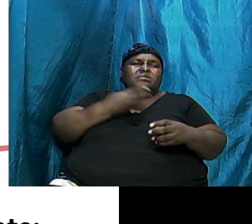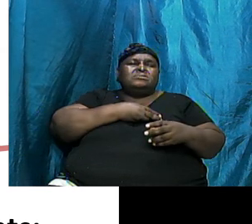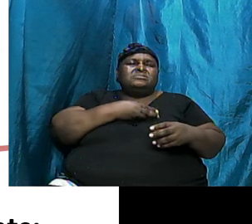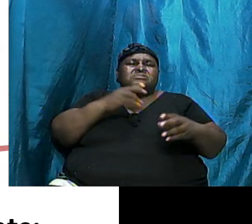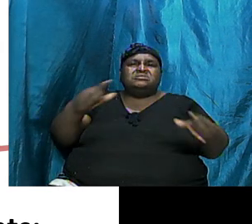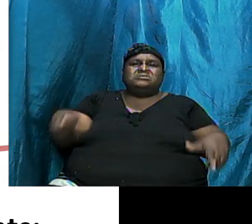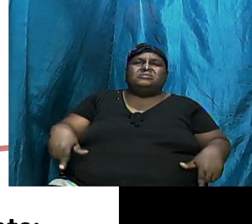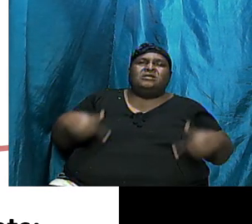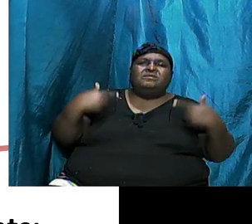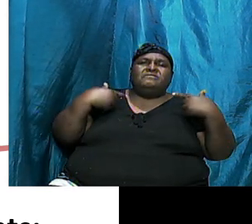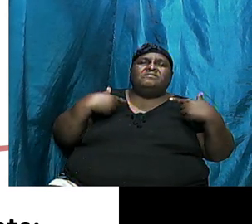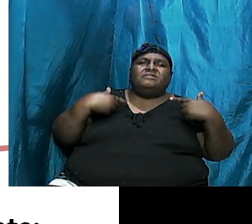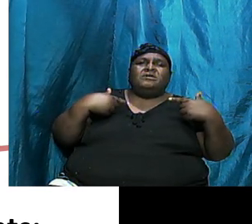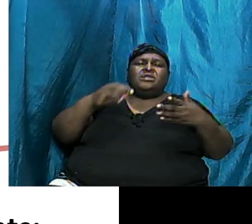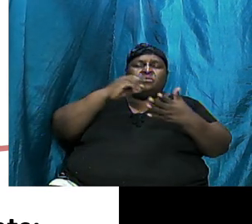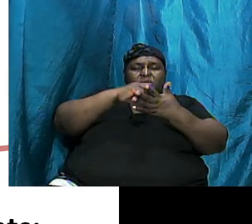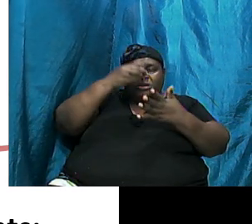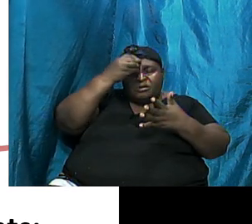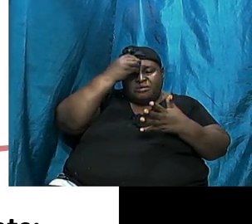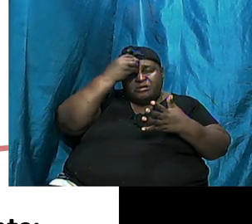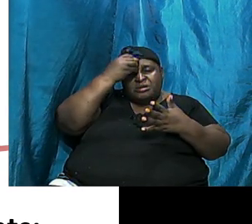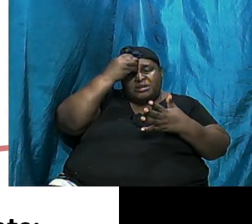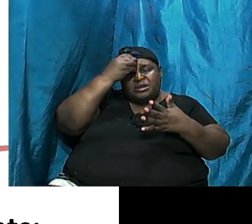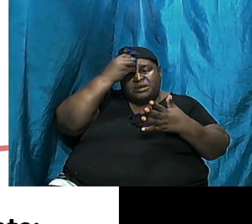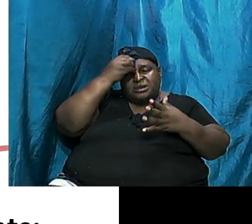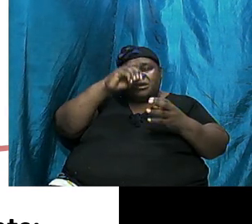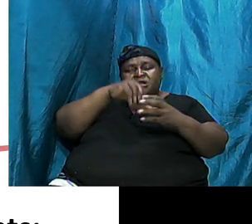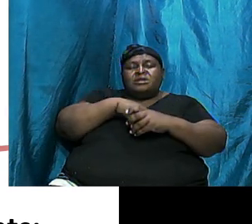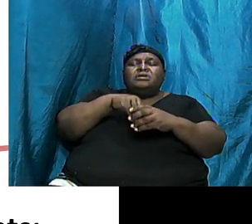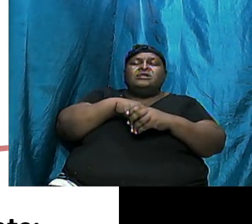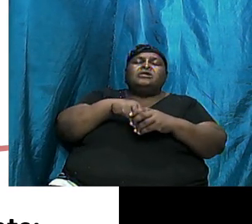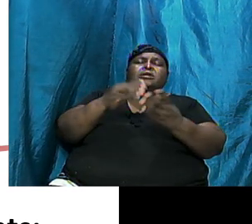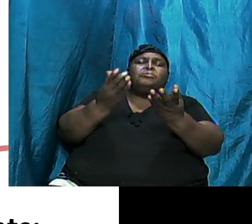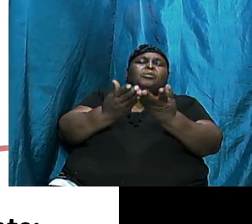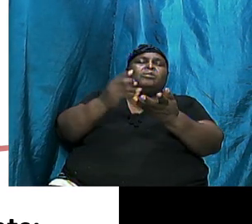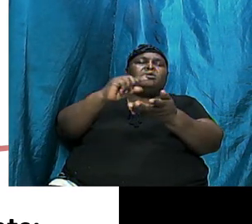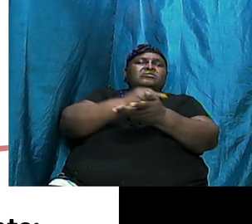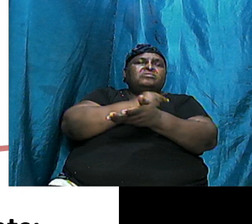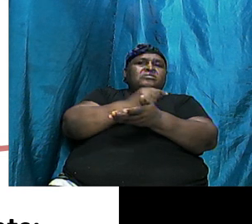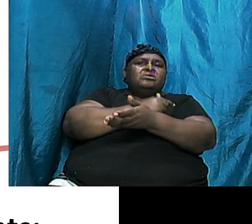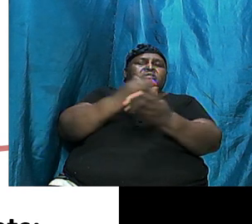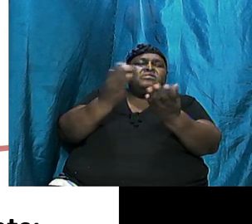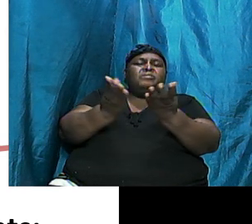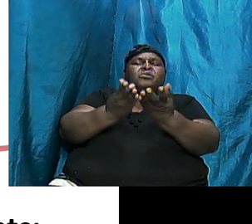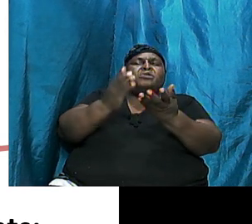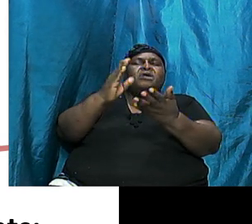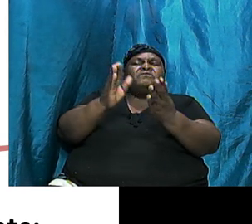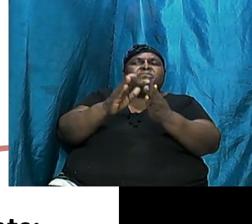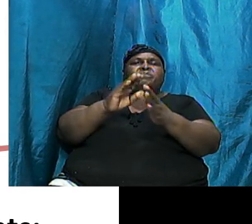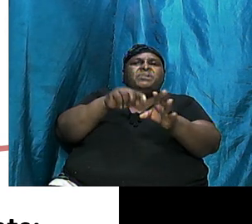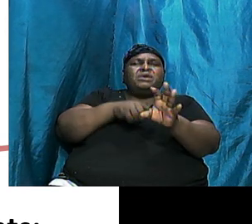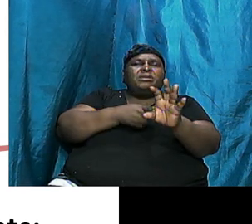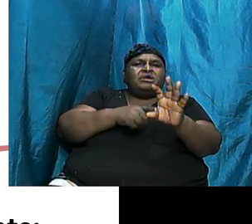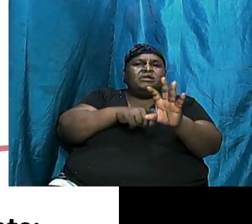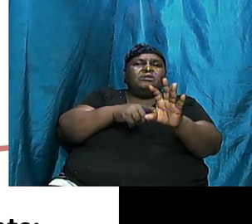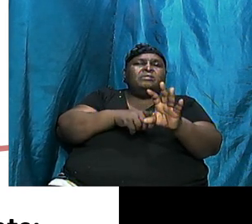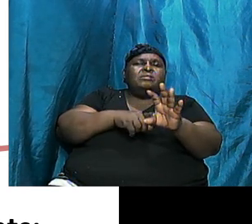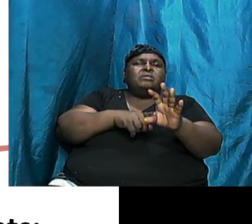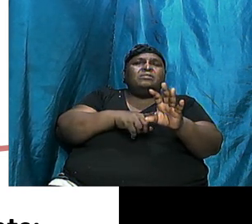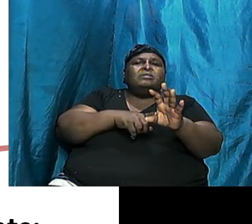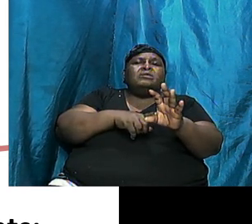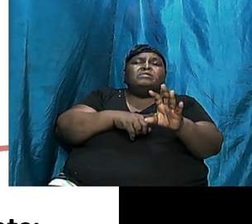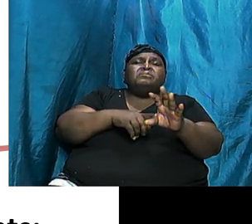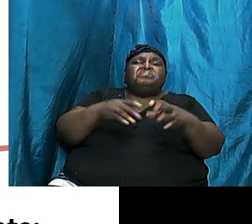right here, right in the book of Genesis, the book of beginnings. It is showing us something. Even